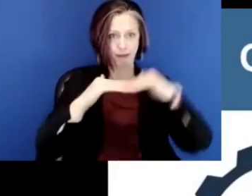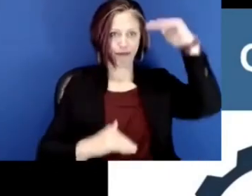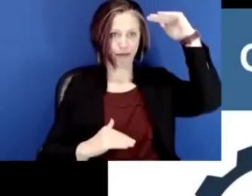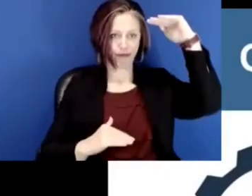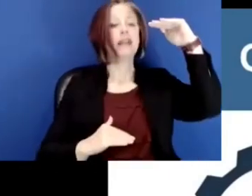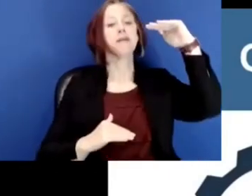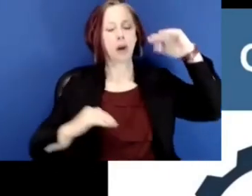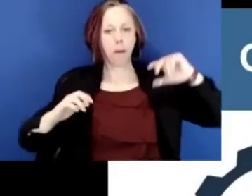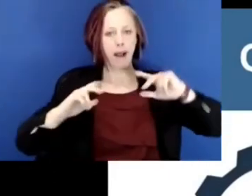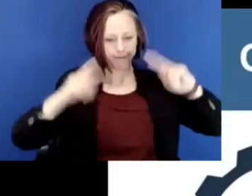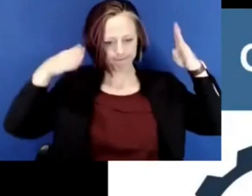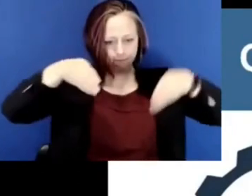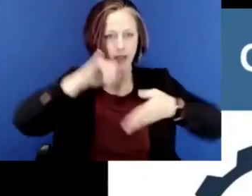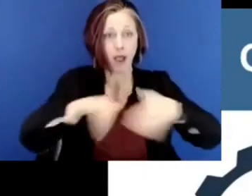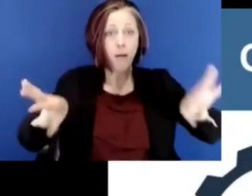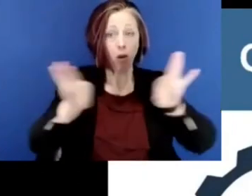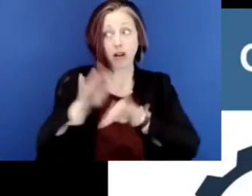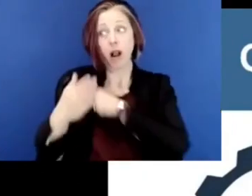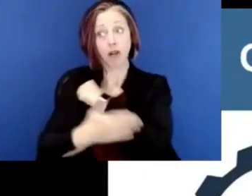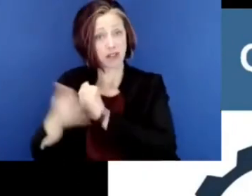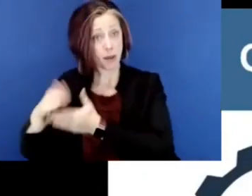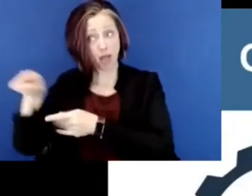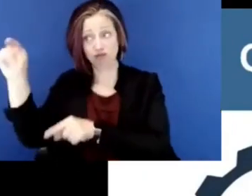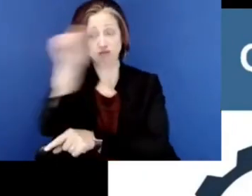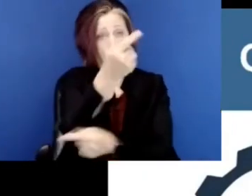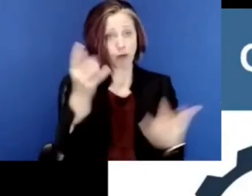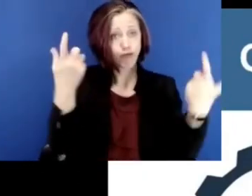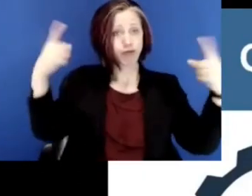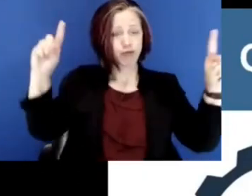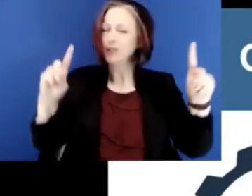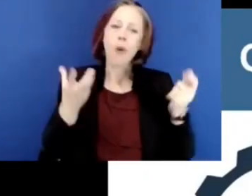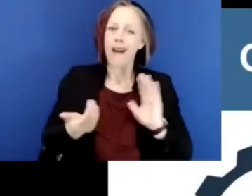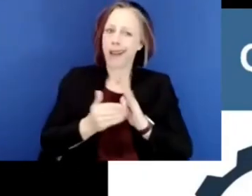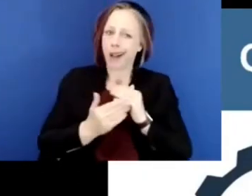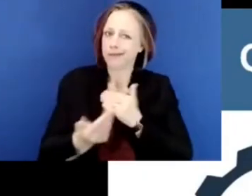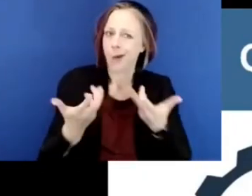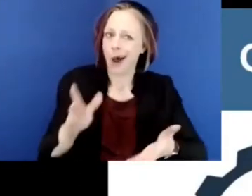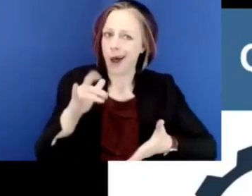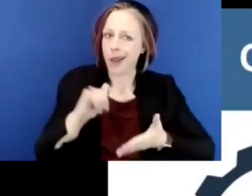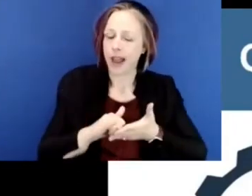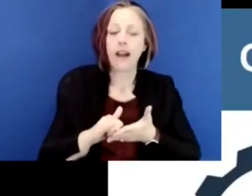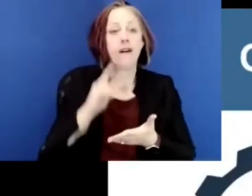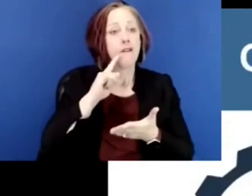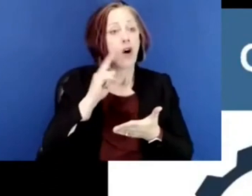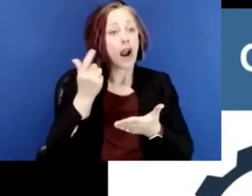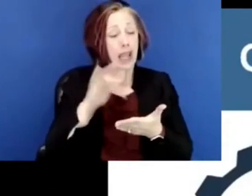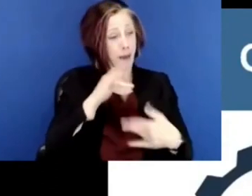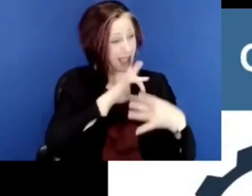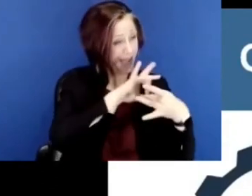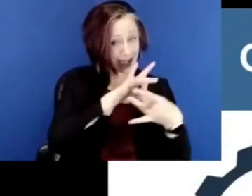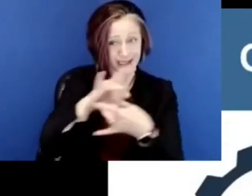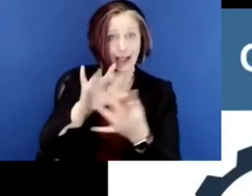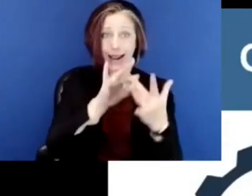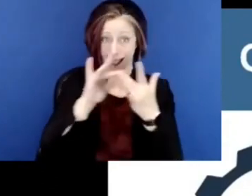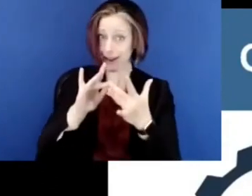countries to do that. We need to take this the rest of the way so that it never reemerges again, so that the ability to be